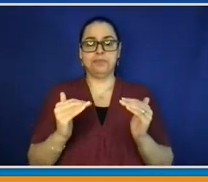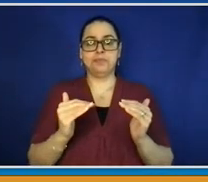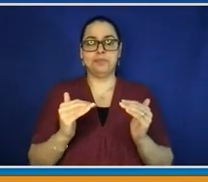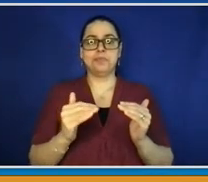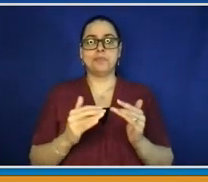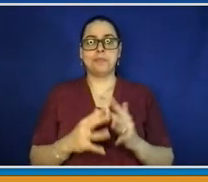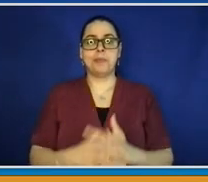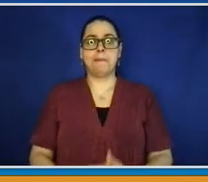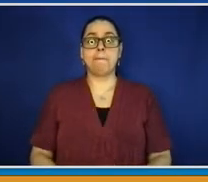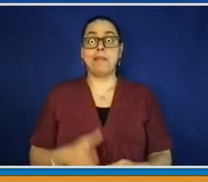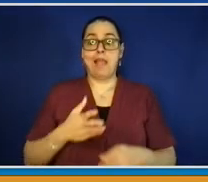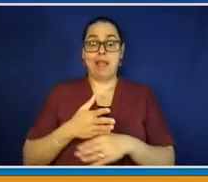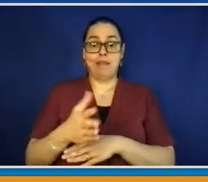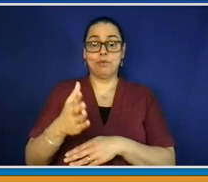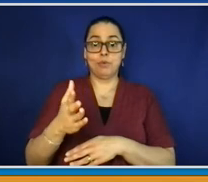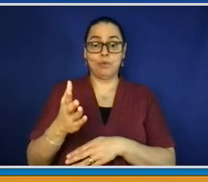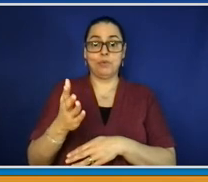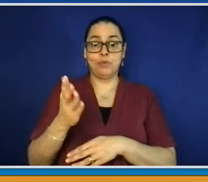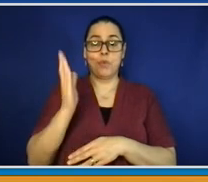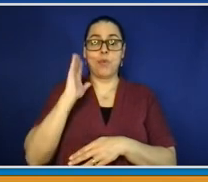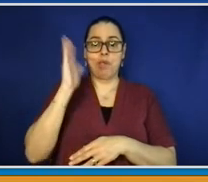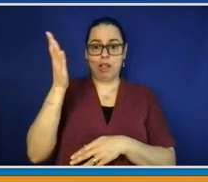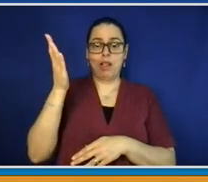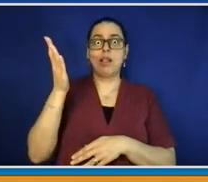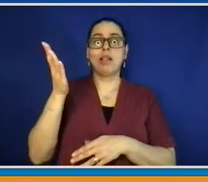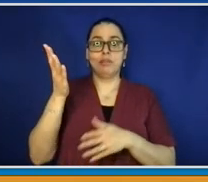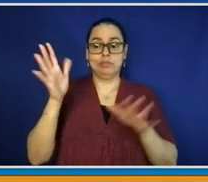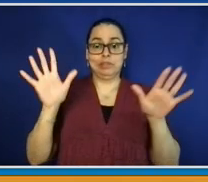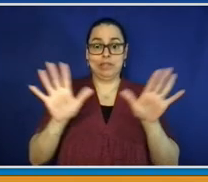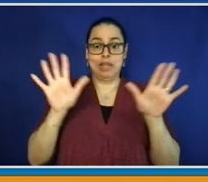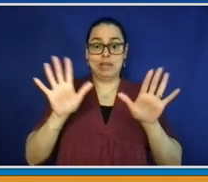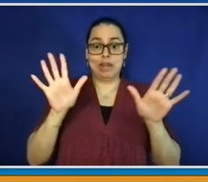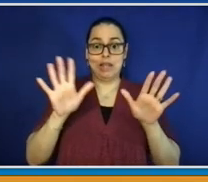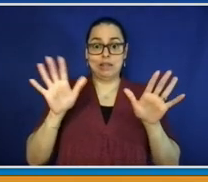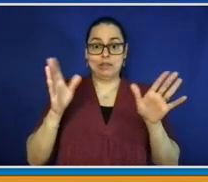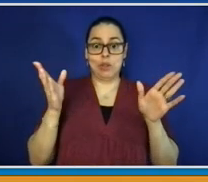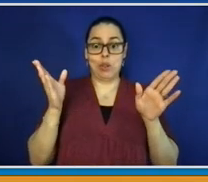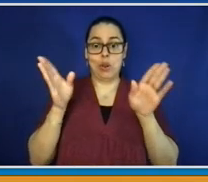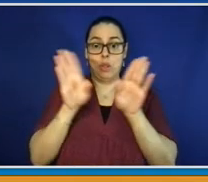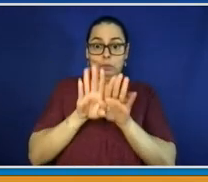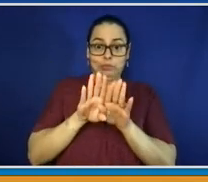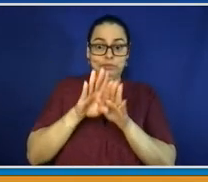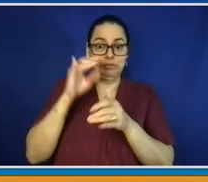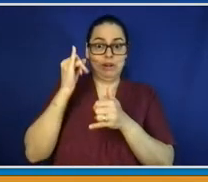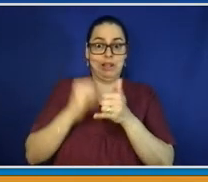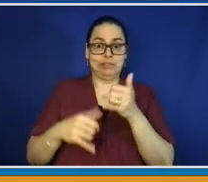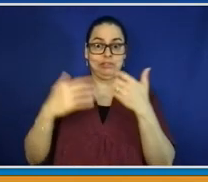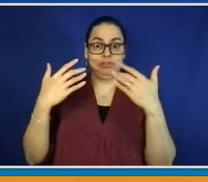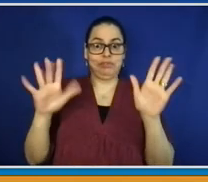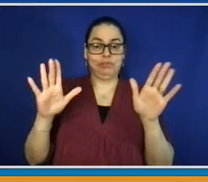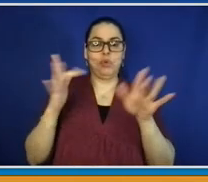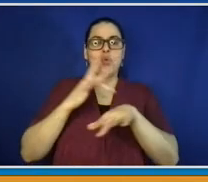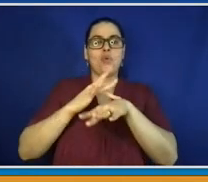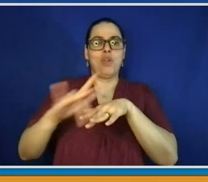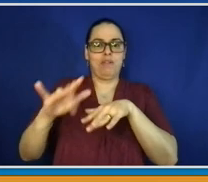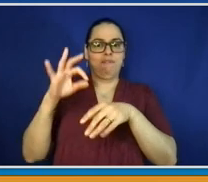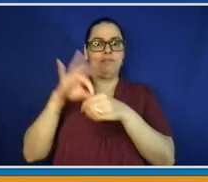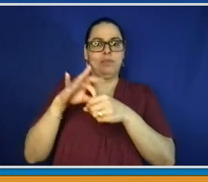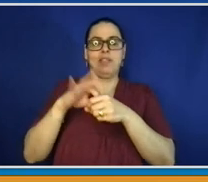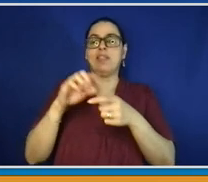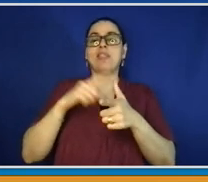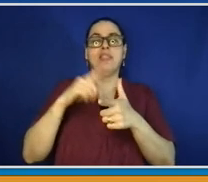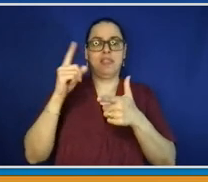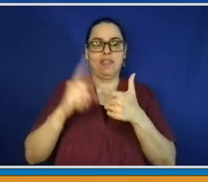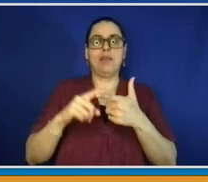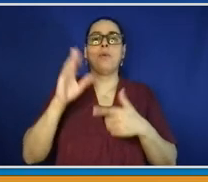to the 22nd. As George just mentioned, that's actual primary day. The voting times and locations are sent to you if they come to you